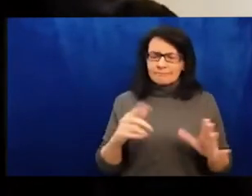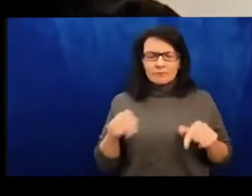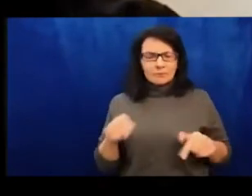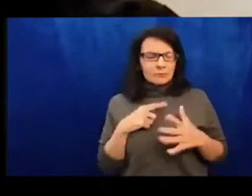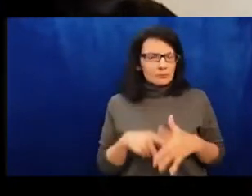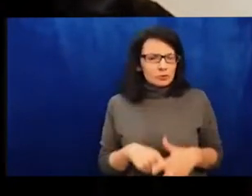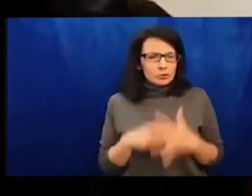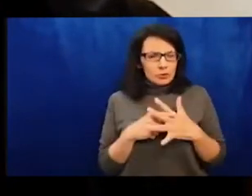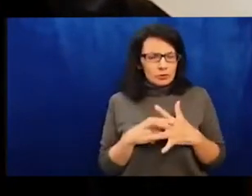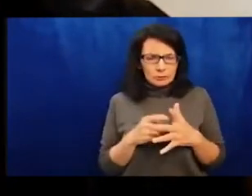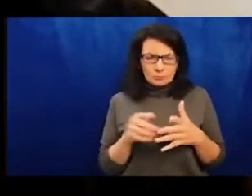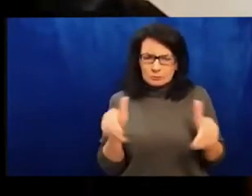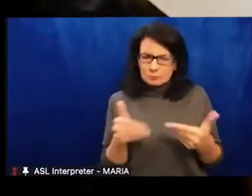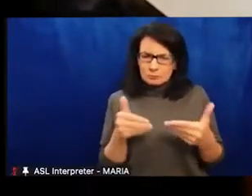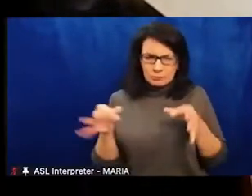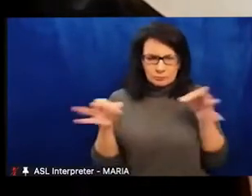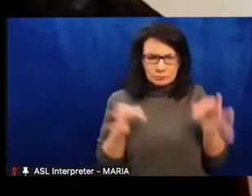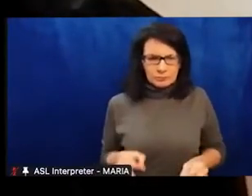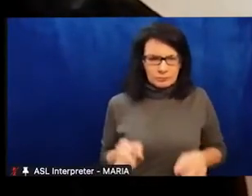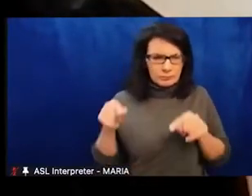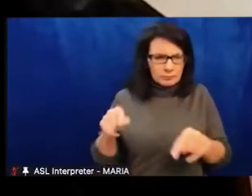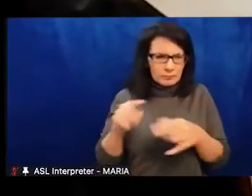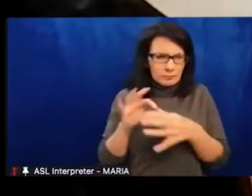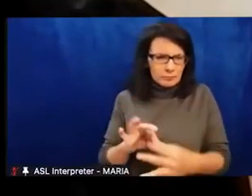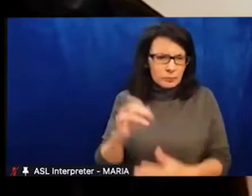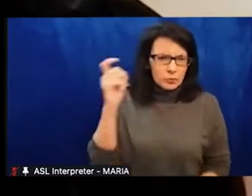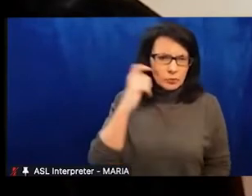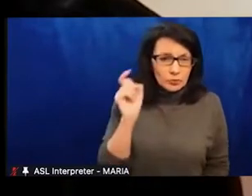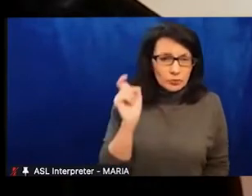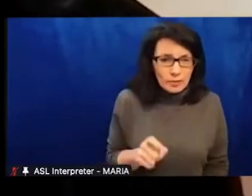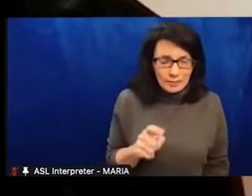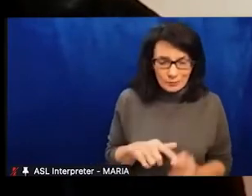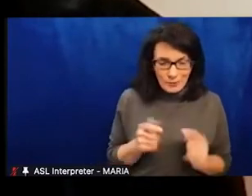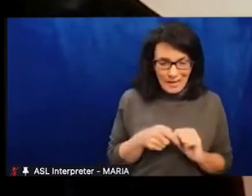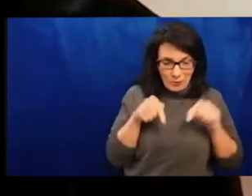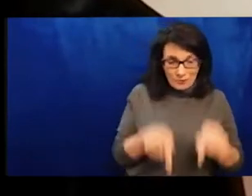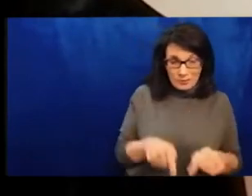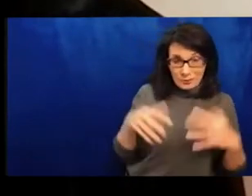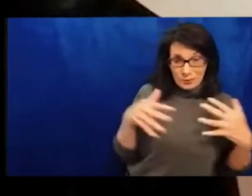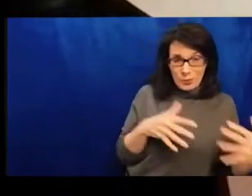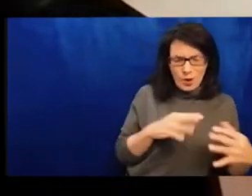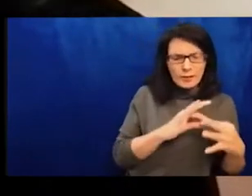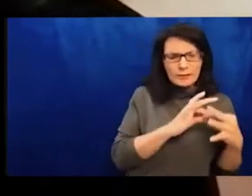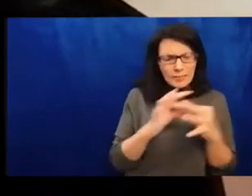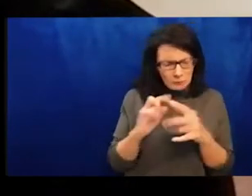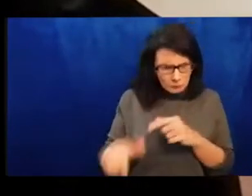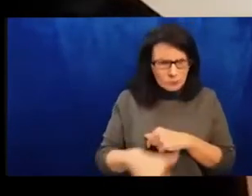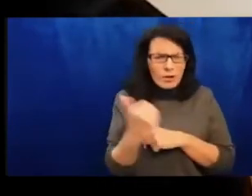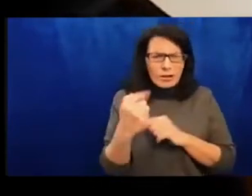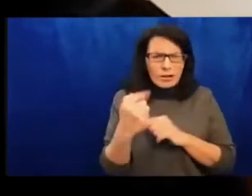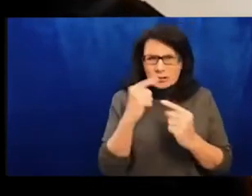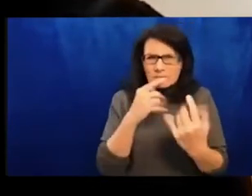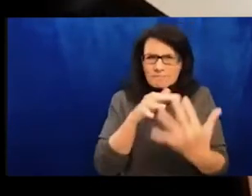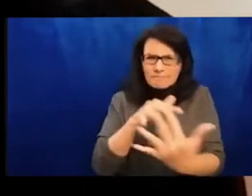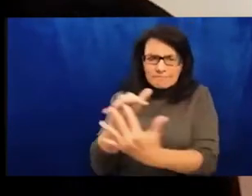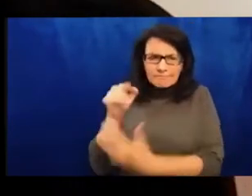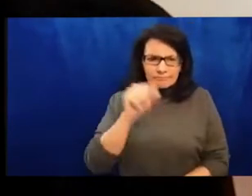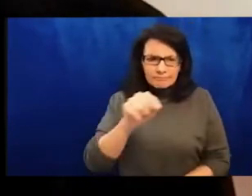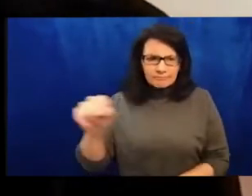mostly located at a distant vantage point to the war to unpack what we've been watching and reading in the news and on social media.